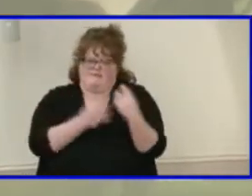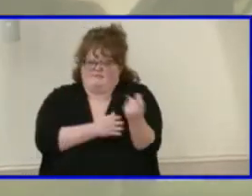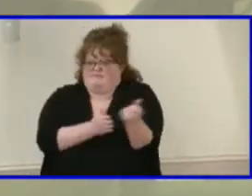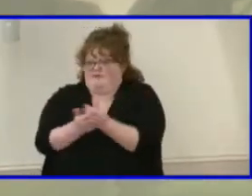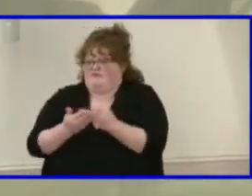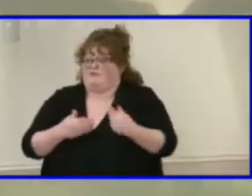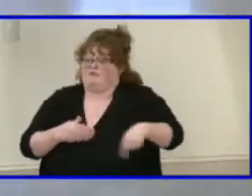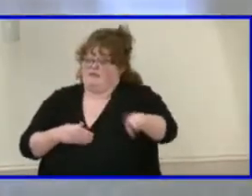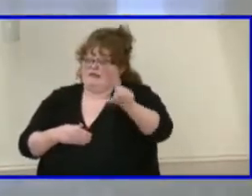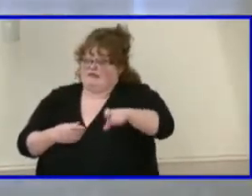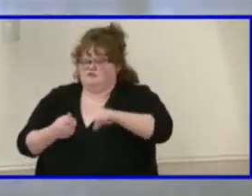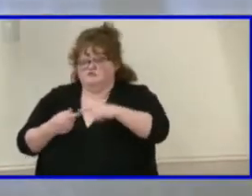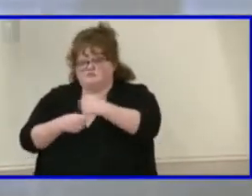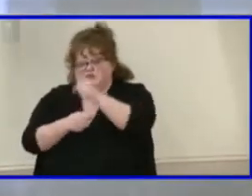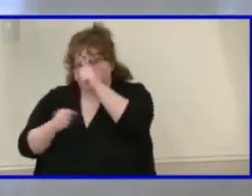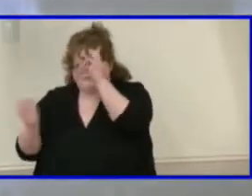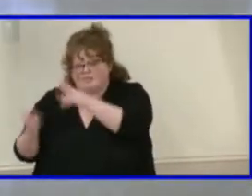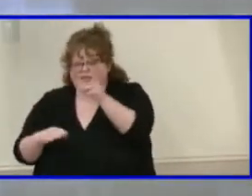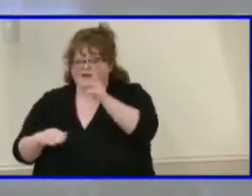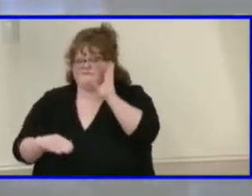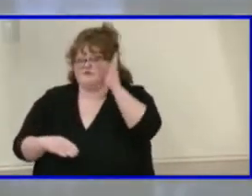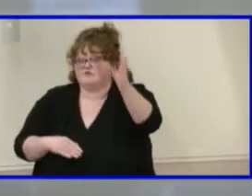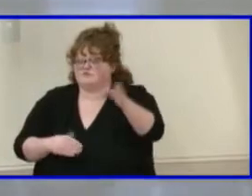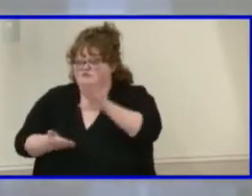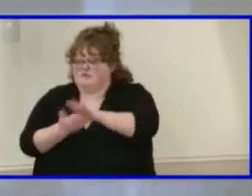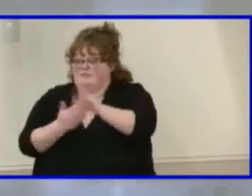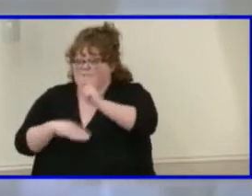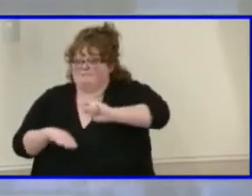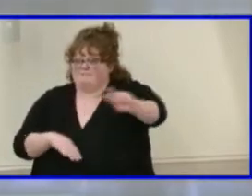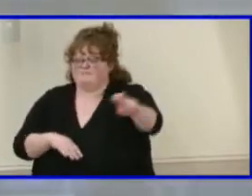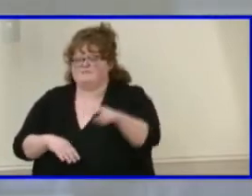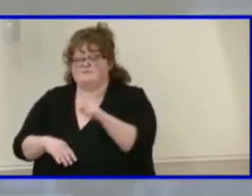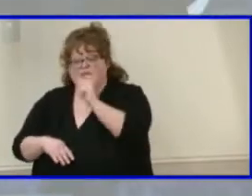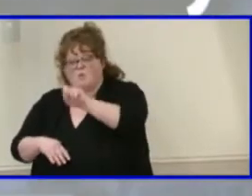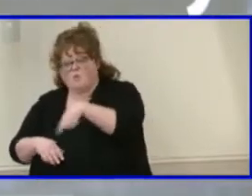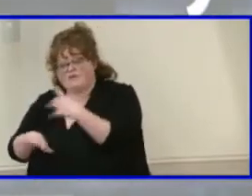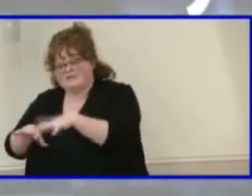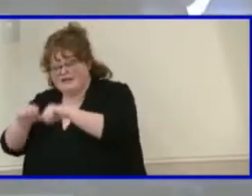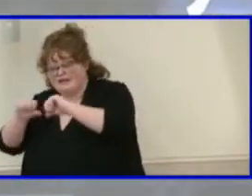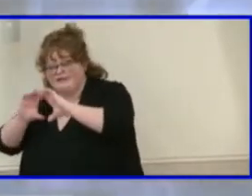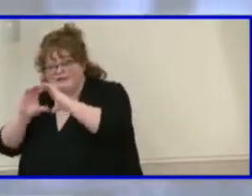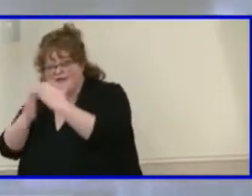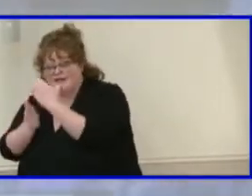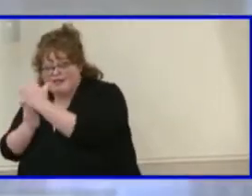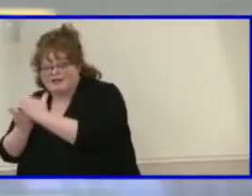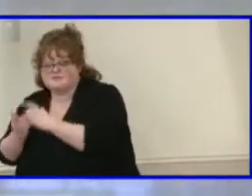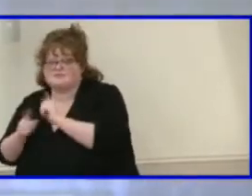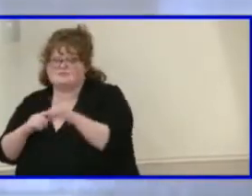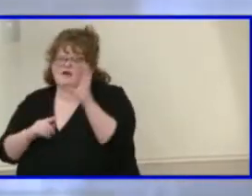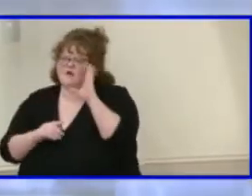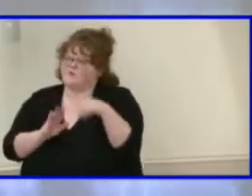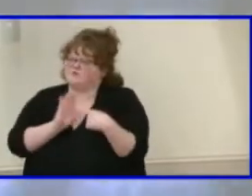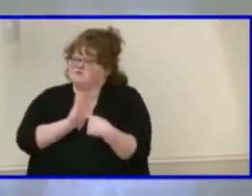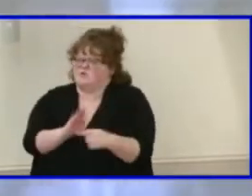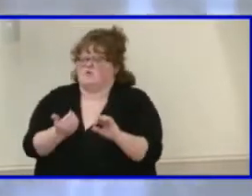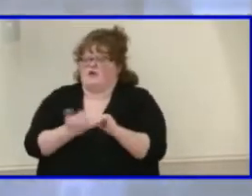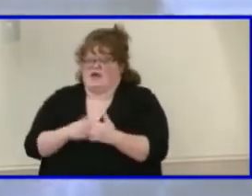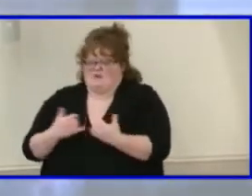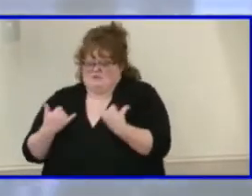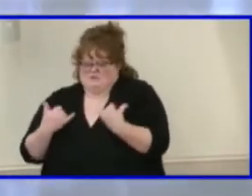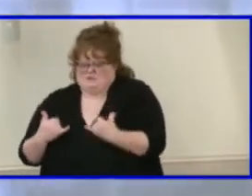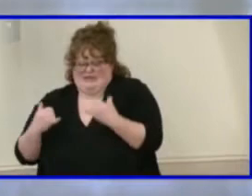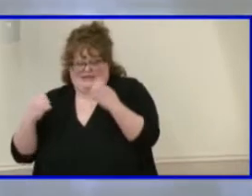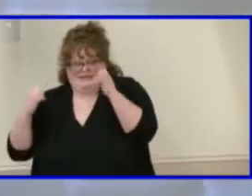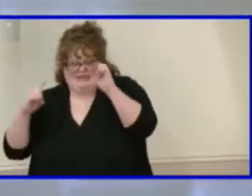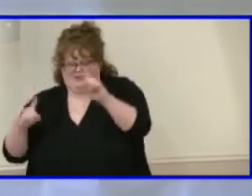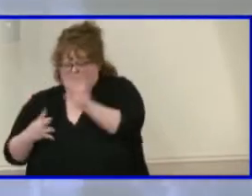academic future. But it's more than just picking classes. This program shows how the educational choices made today connect your